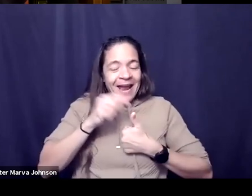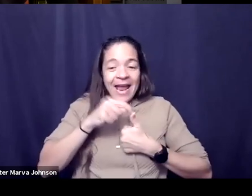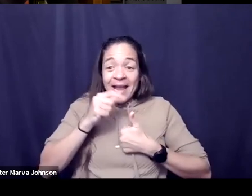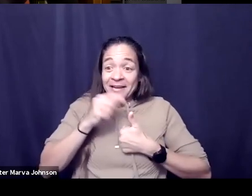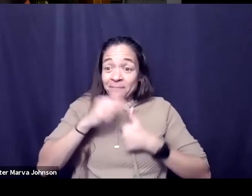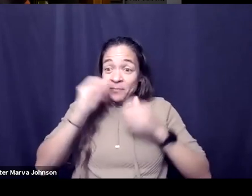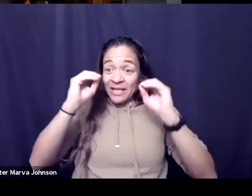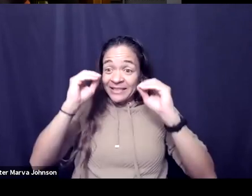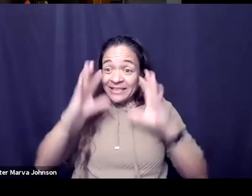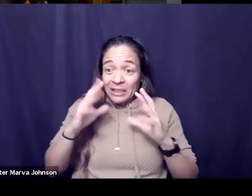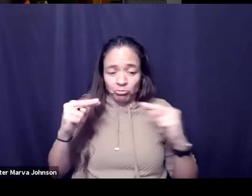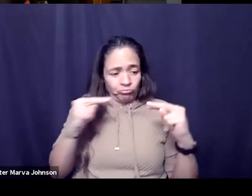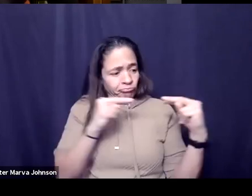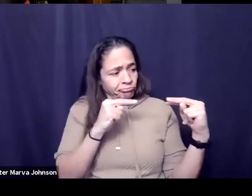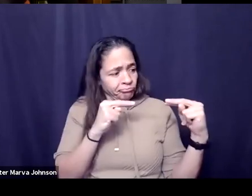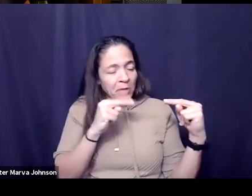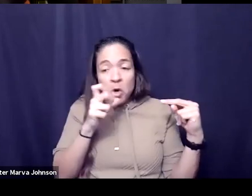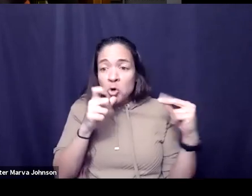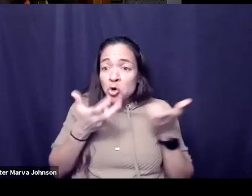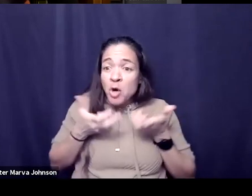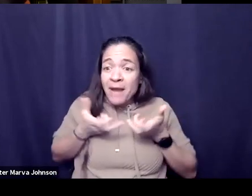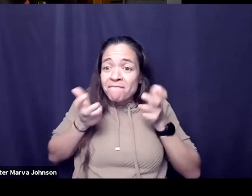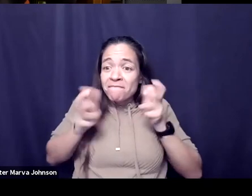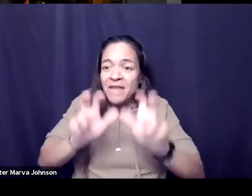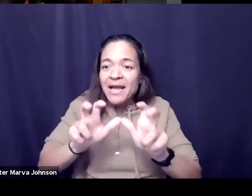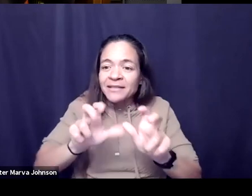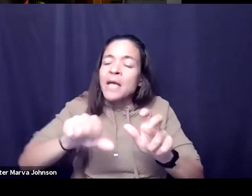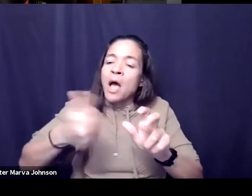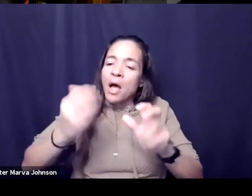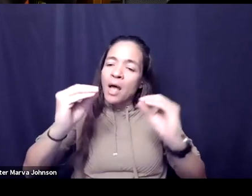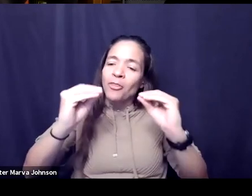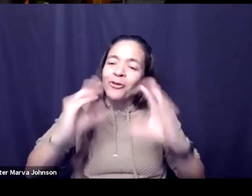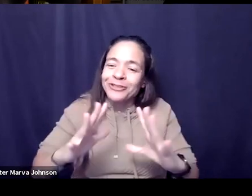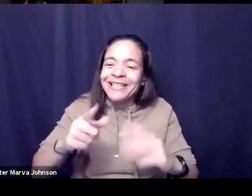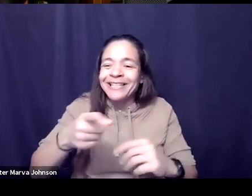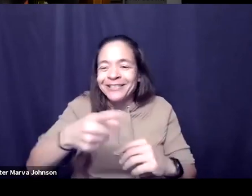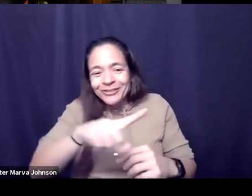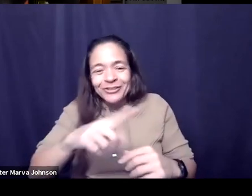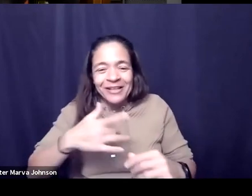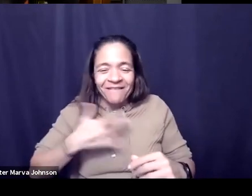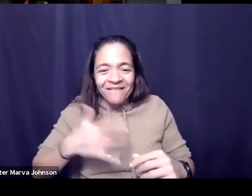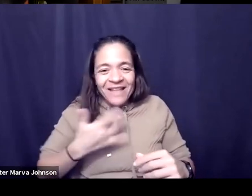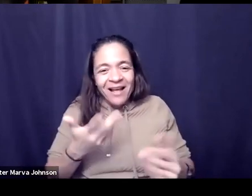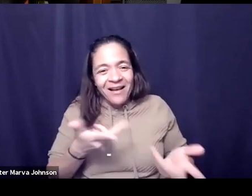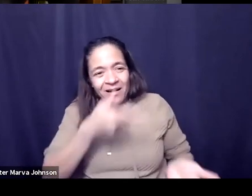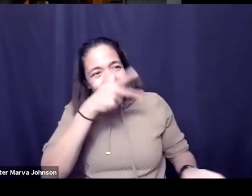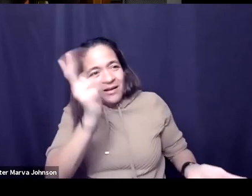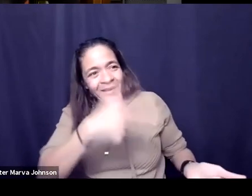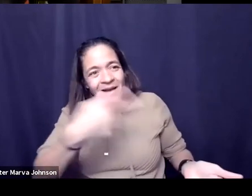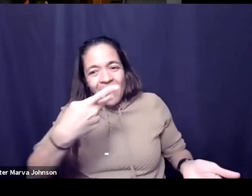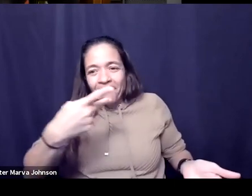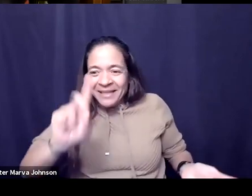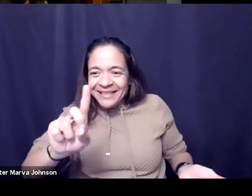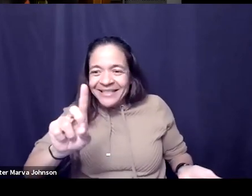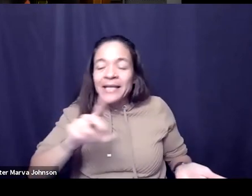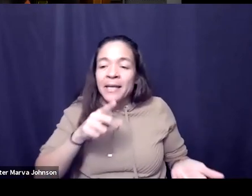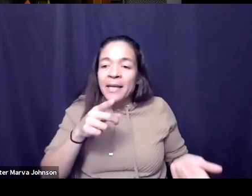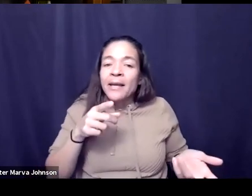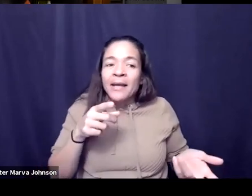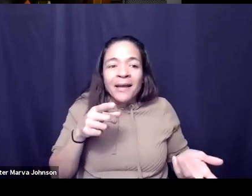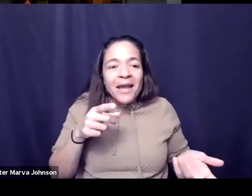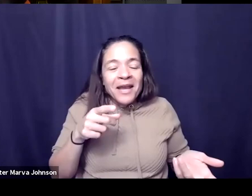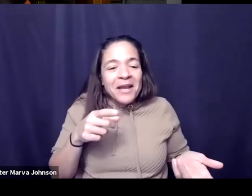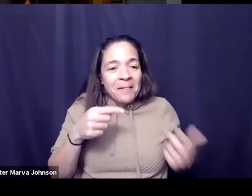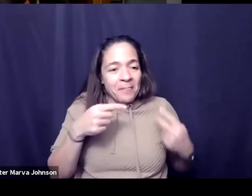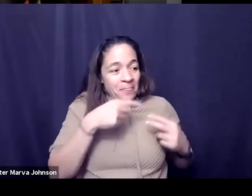who were uh who weren't feeling the professional development they were getting right now believing something was better and as far as